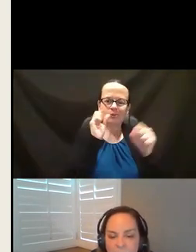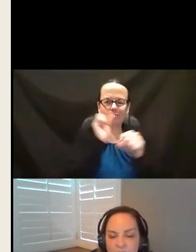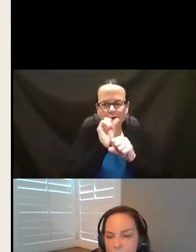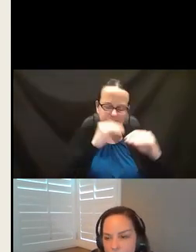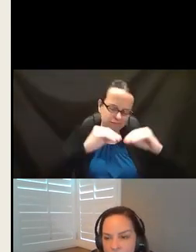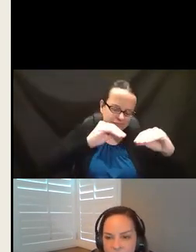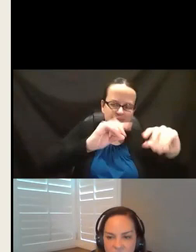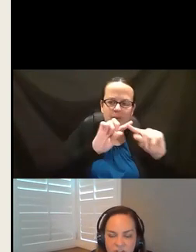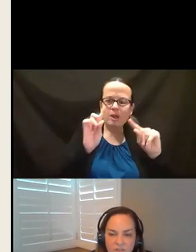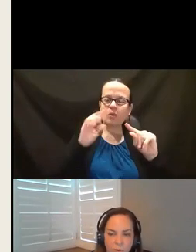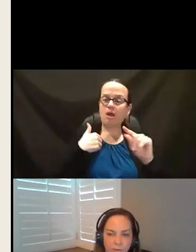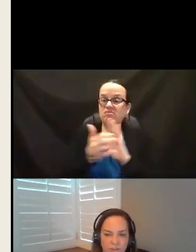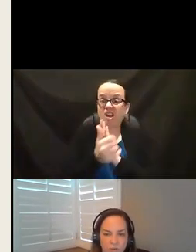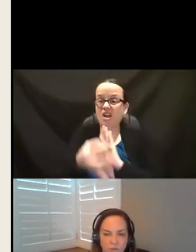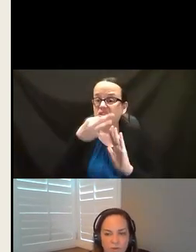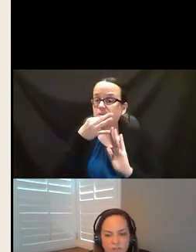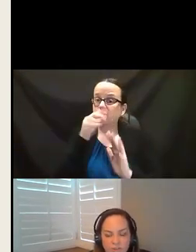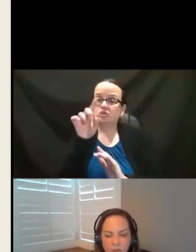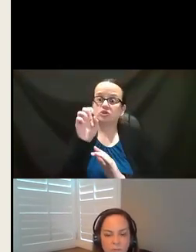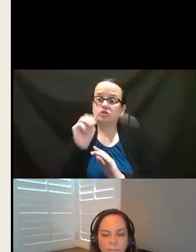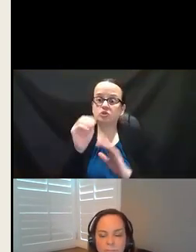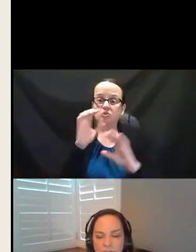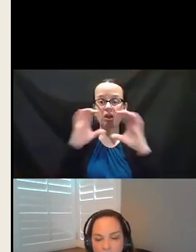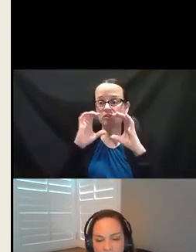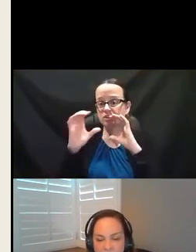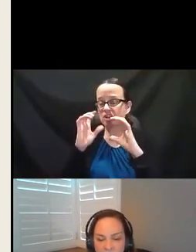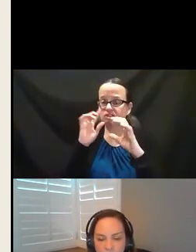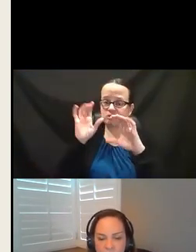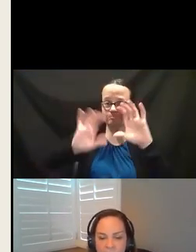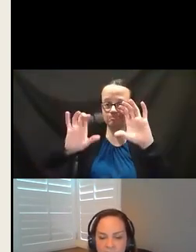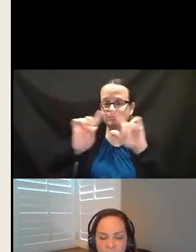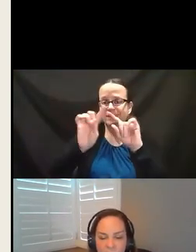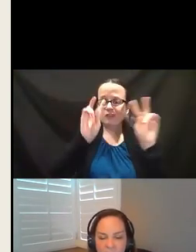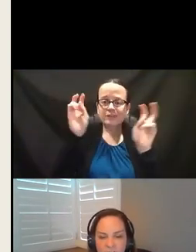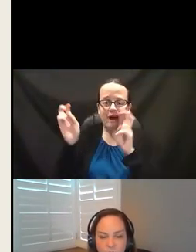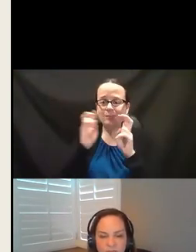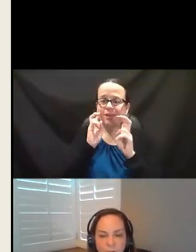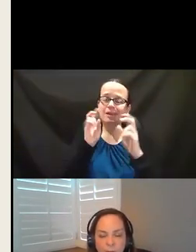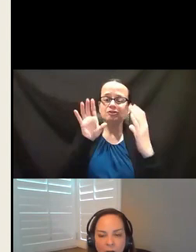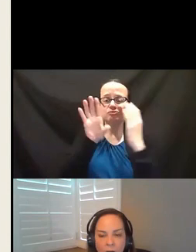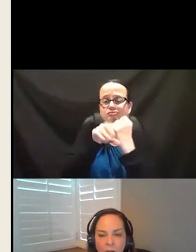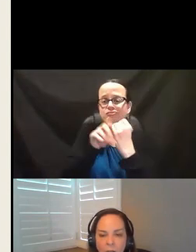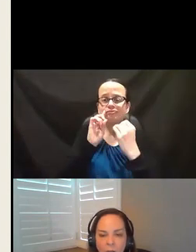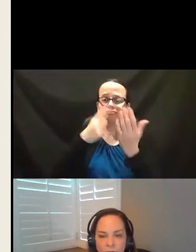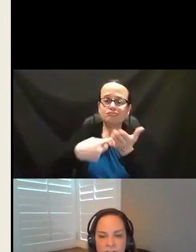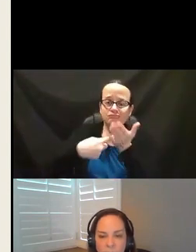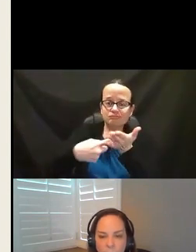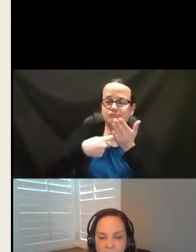Experts Zoom conversations where we do transition topics. And we have experts from our